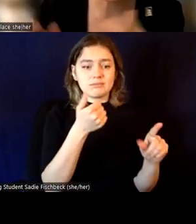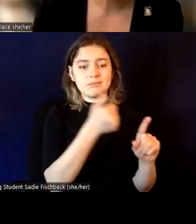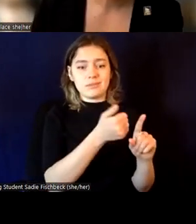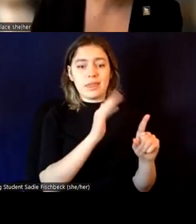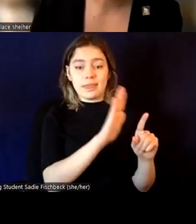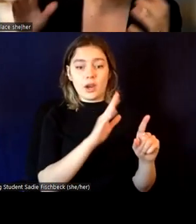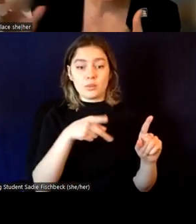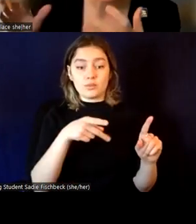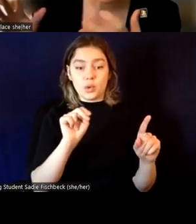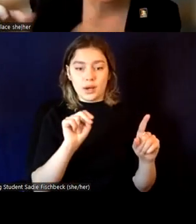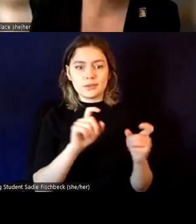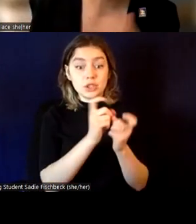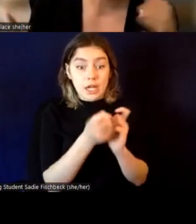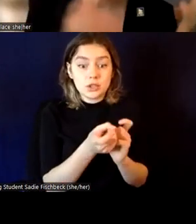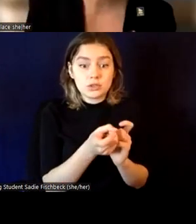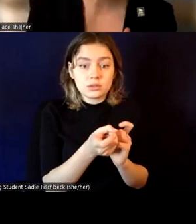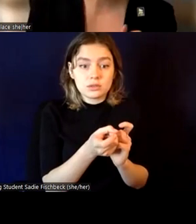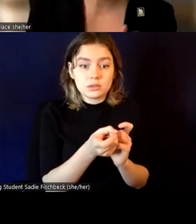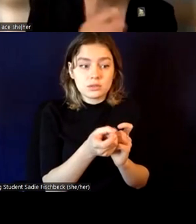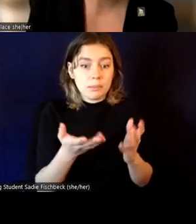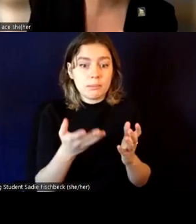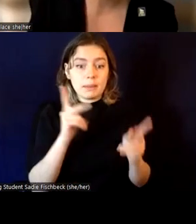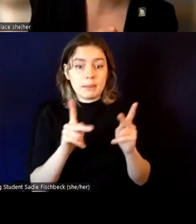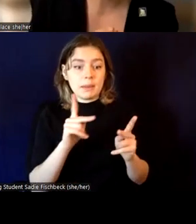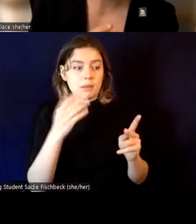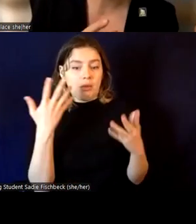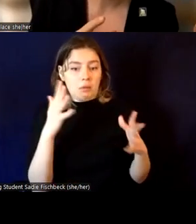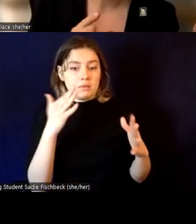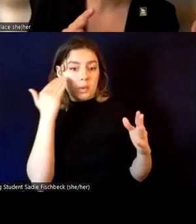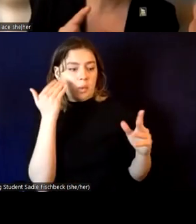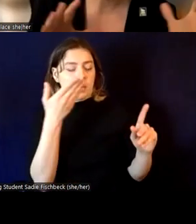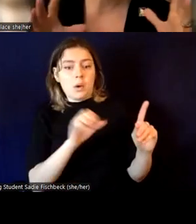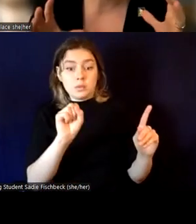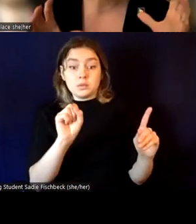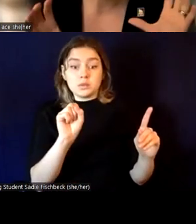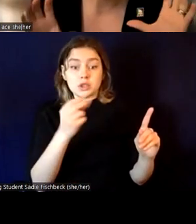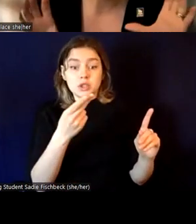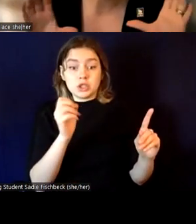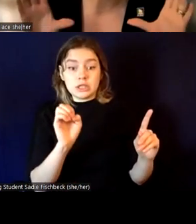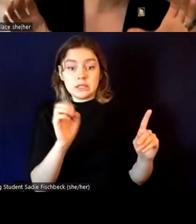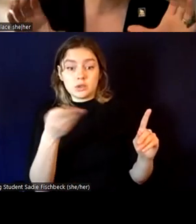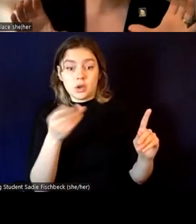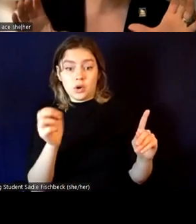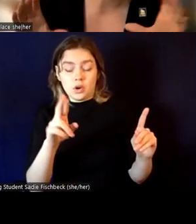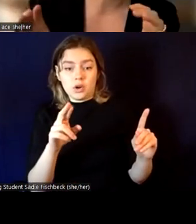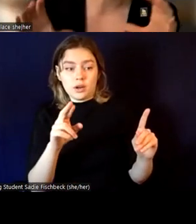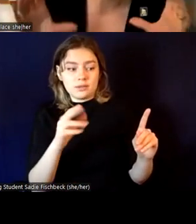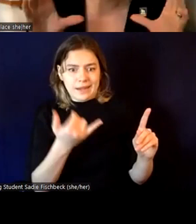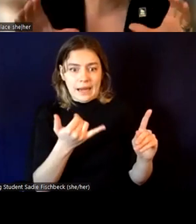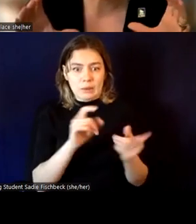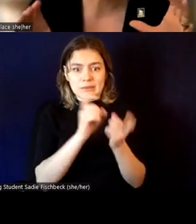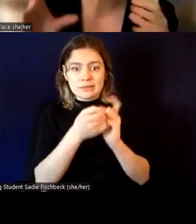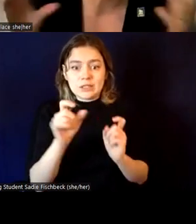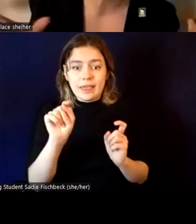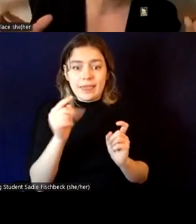someone as she, her, and now they're, they, them, and how do you help, um, how do you help not put the lift on that